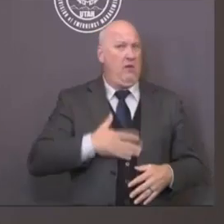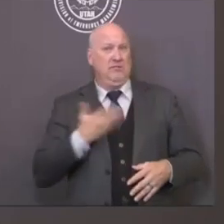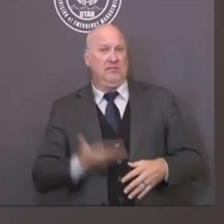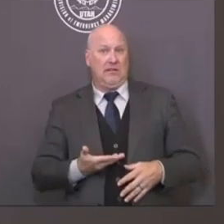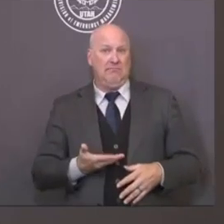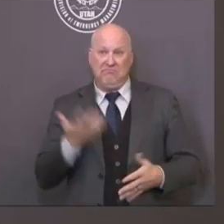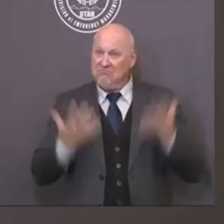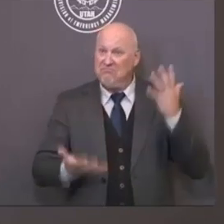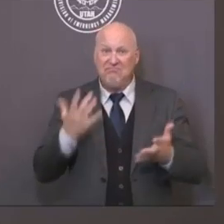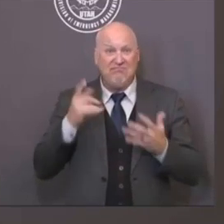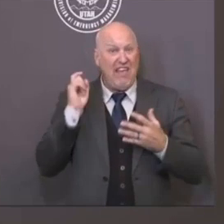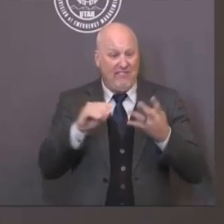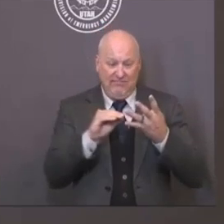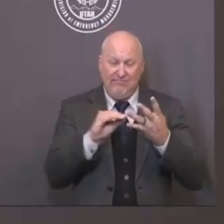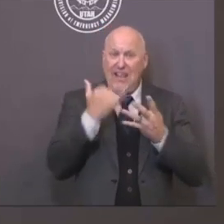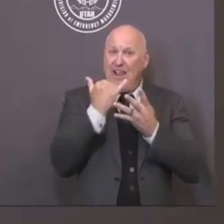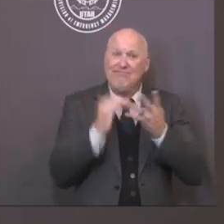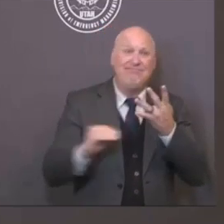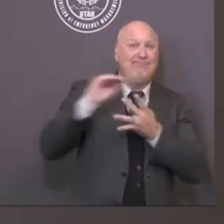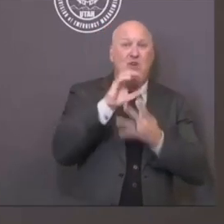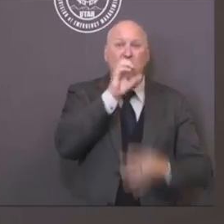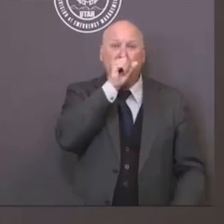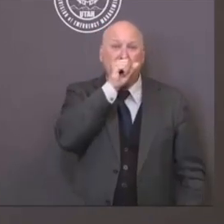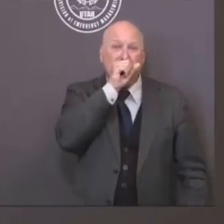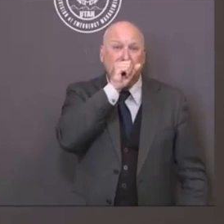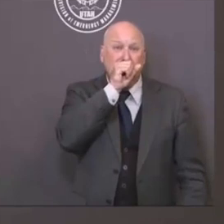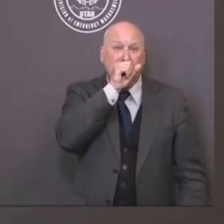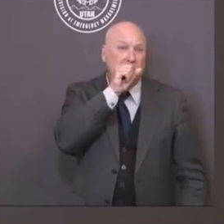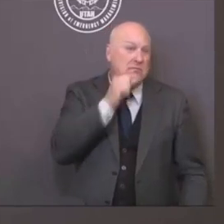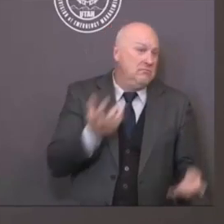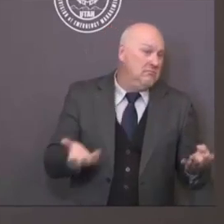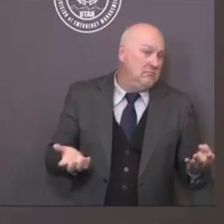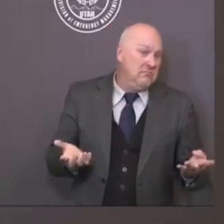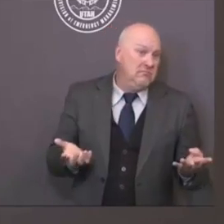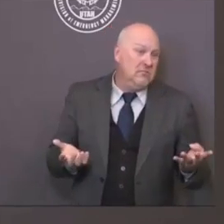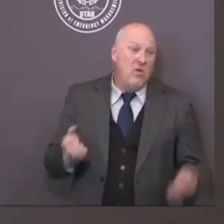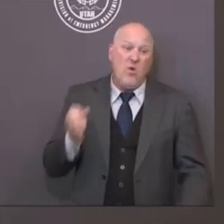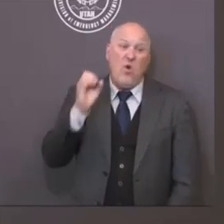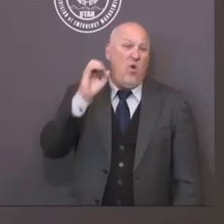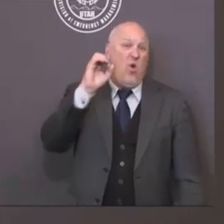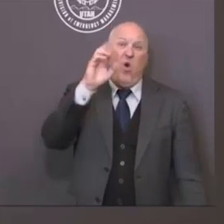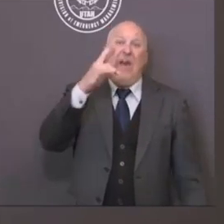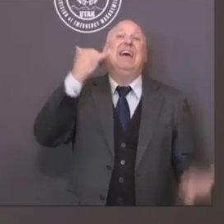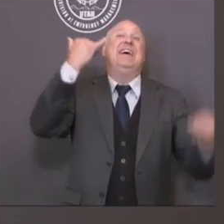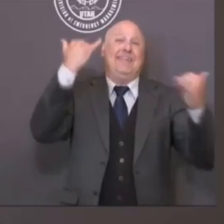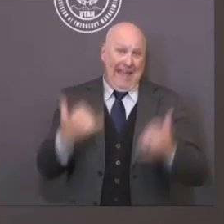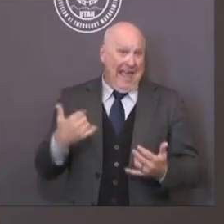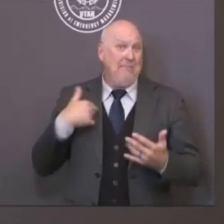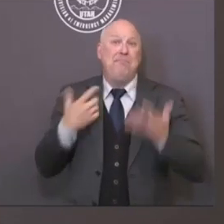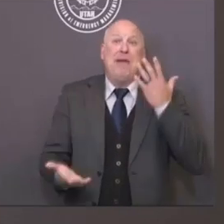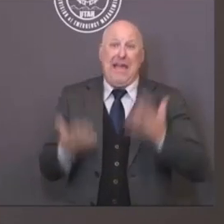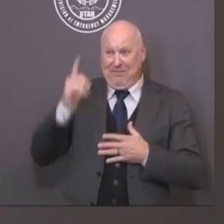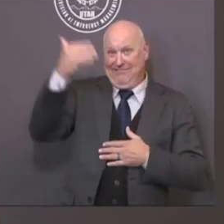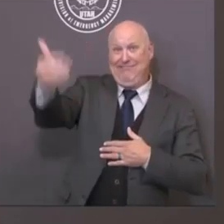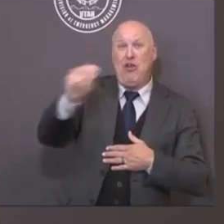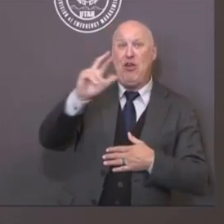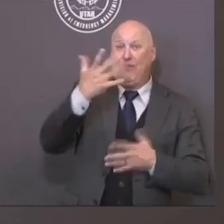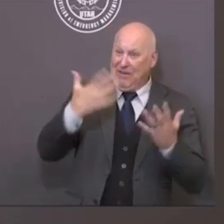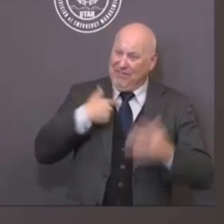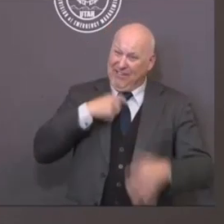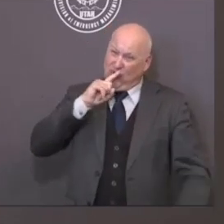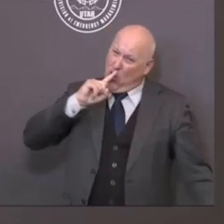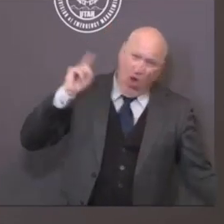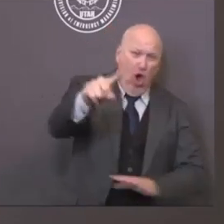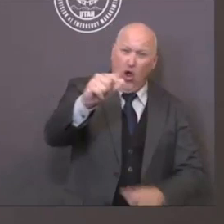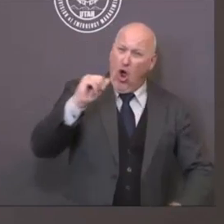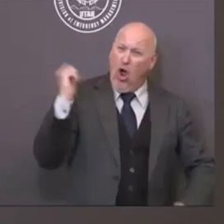of masks. Those are the options that are ahead of us. I choose to say let's let the people, in fact, make those decisions. As